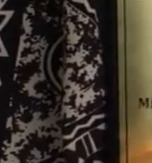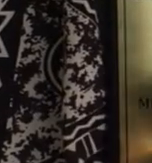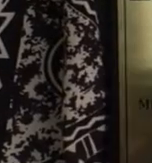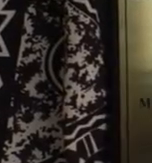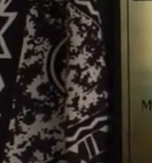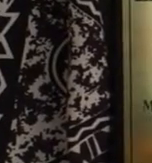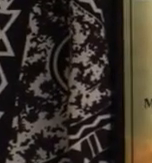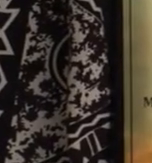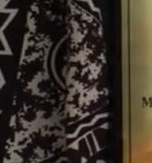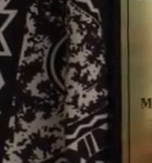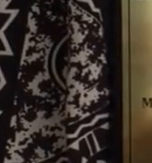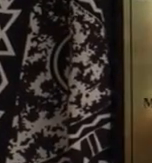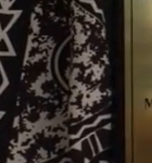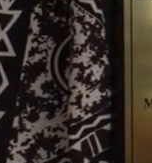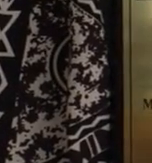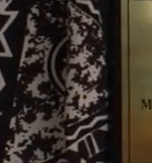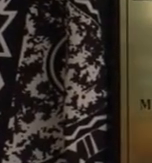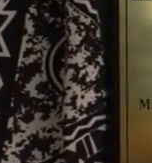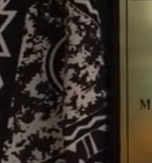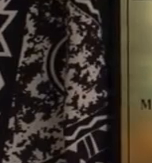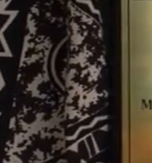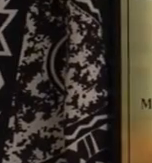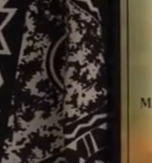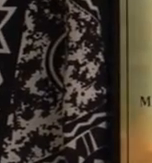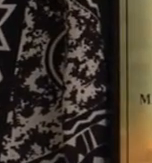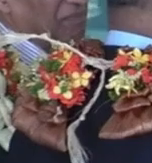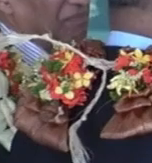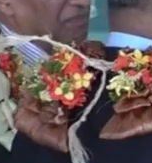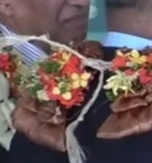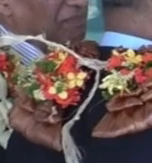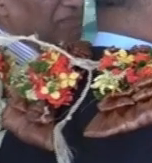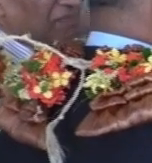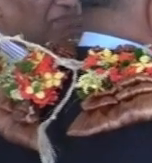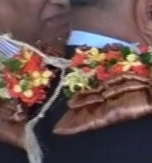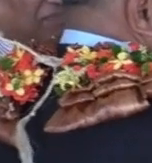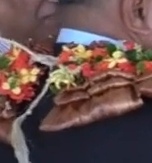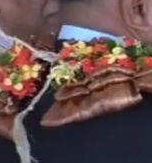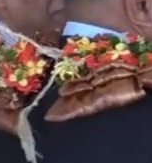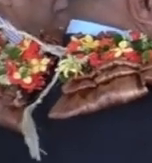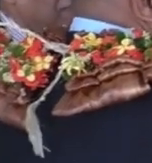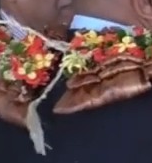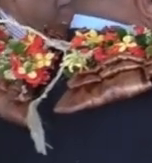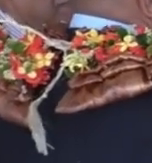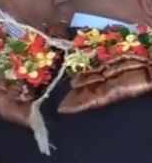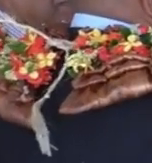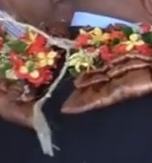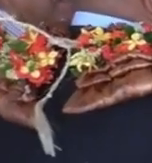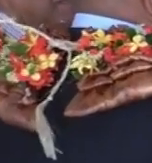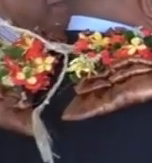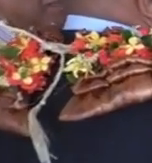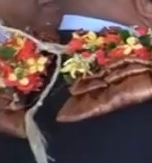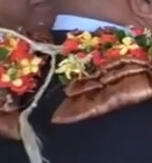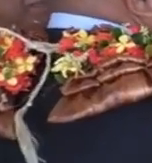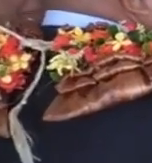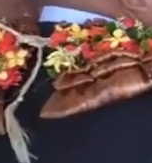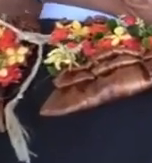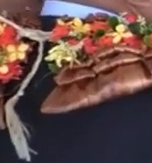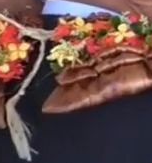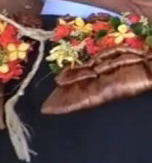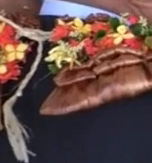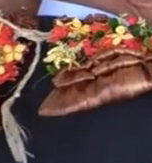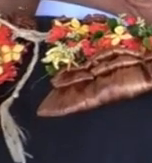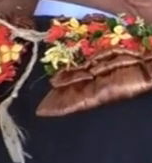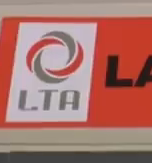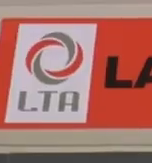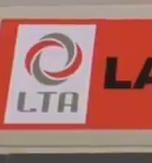by the Transport Minister Fayez Koya at Harbour Point this morning. Koya says while vehicle inspections will still be carried out at the